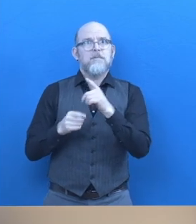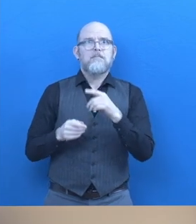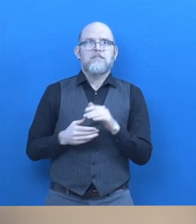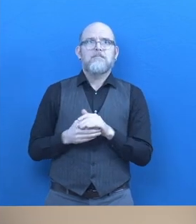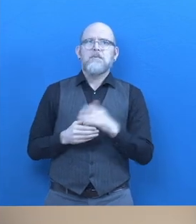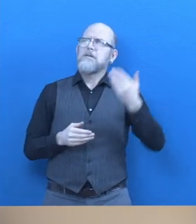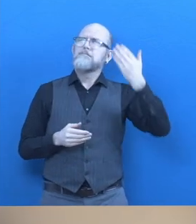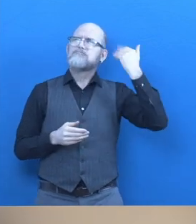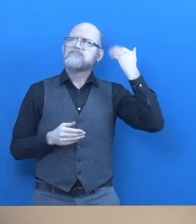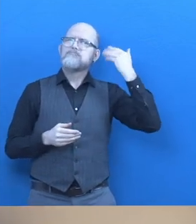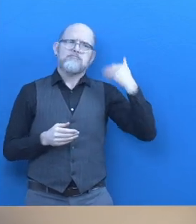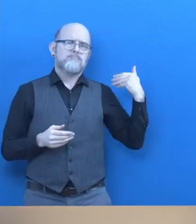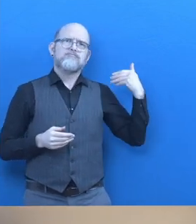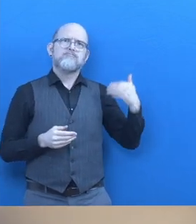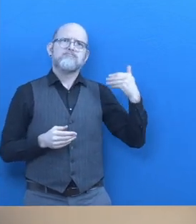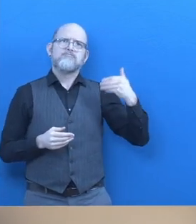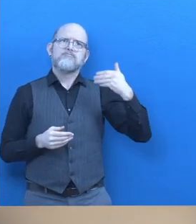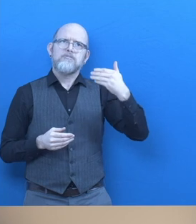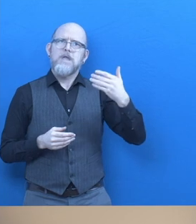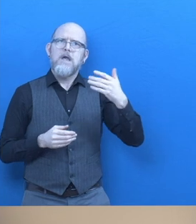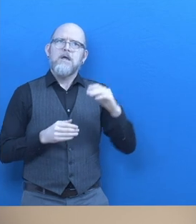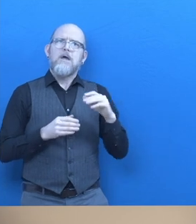I used to miss a lot of spoken information.